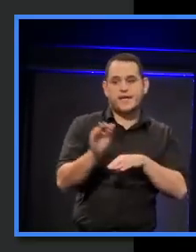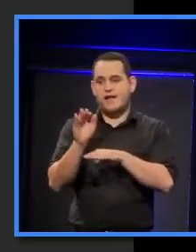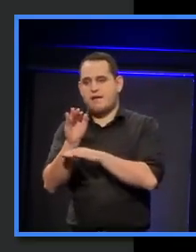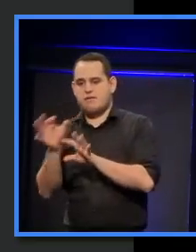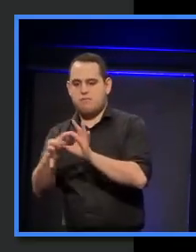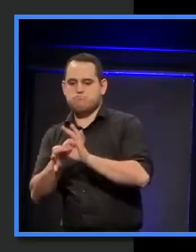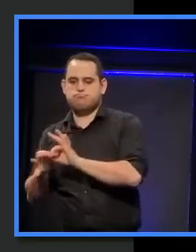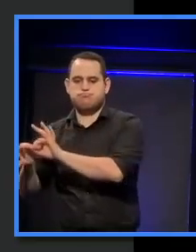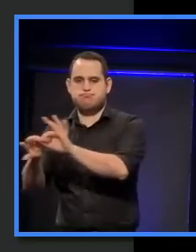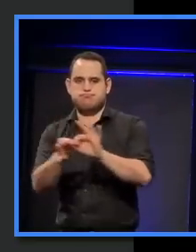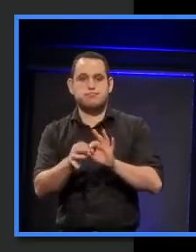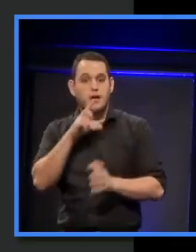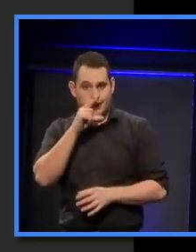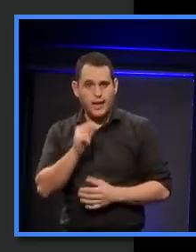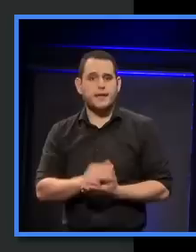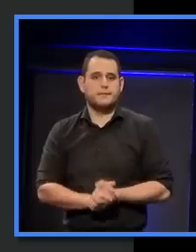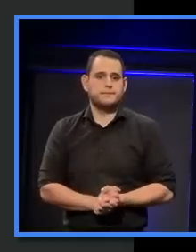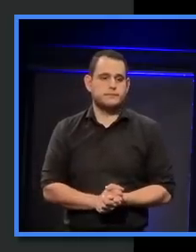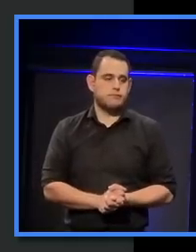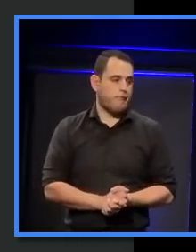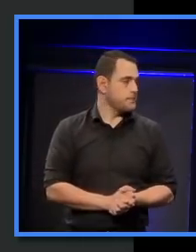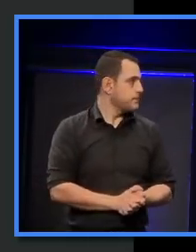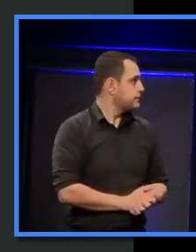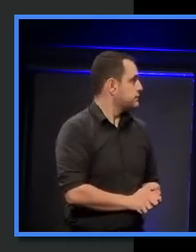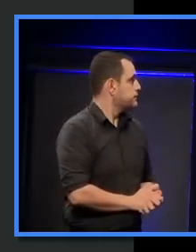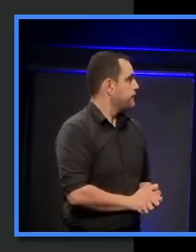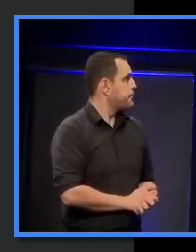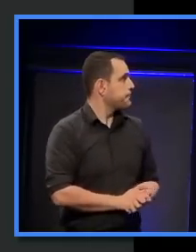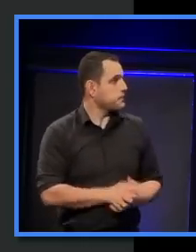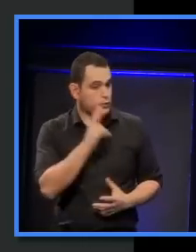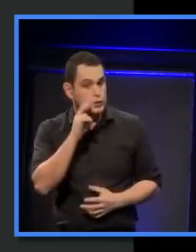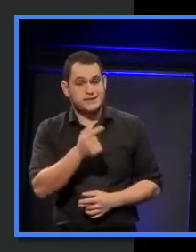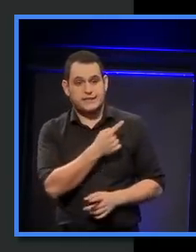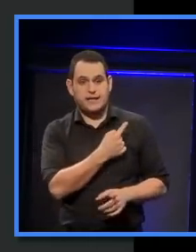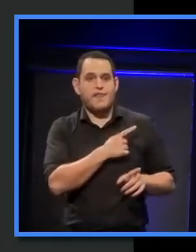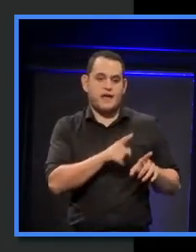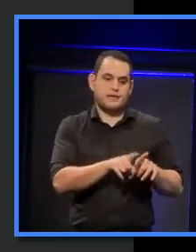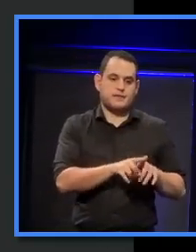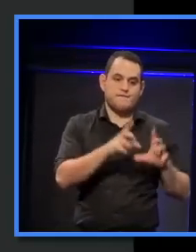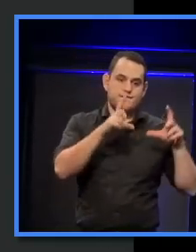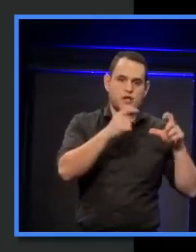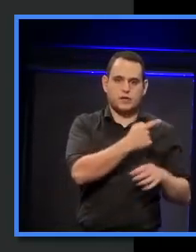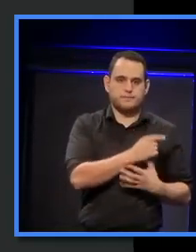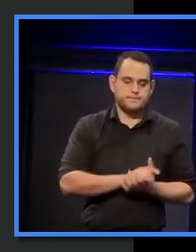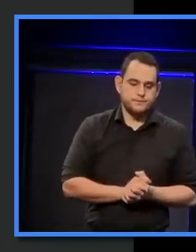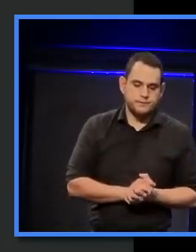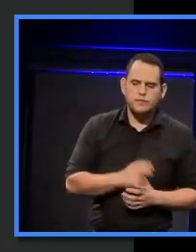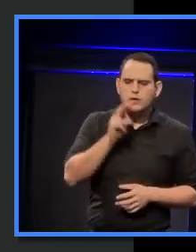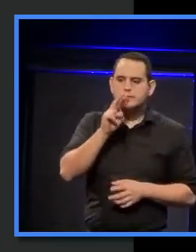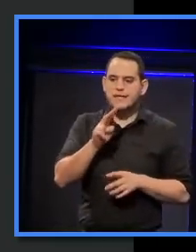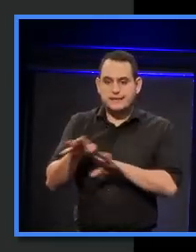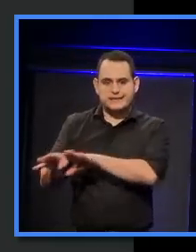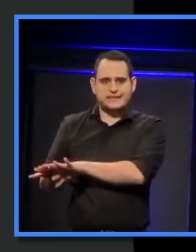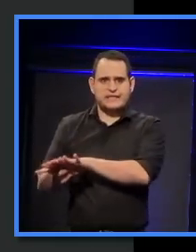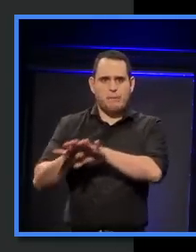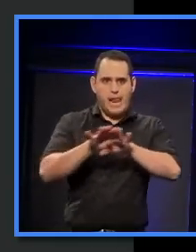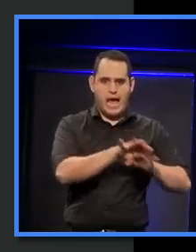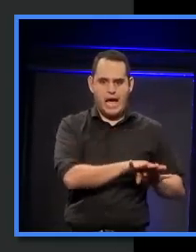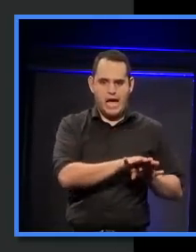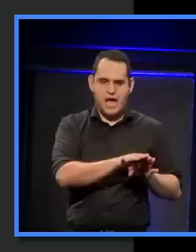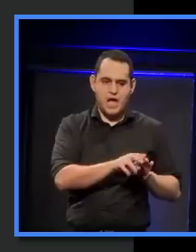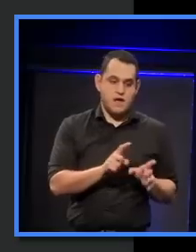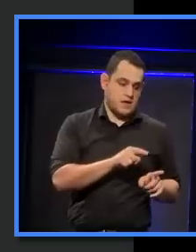an internal manner. Now, as you'll see here, there is some similarity to that